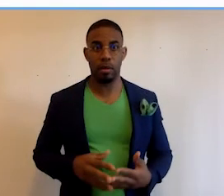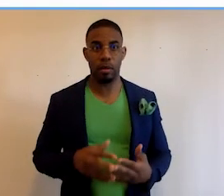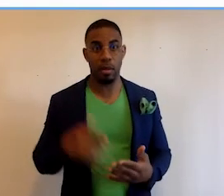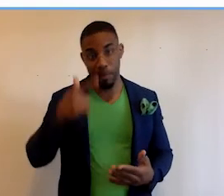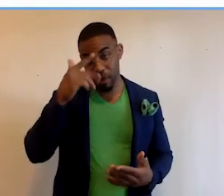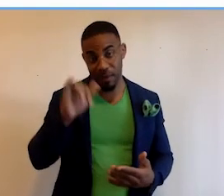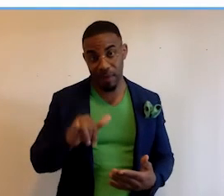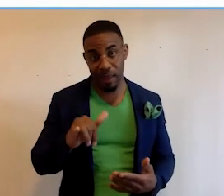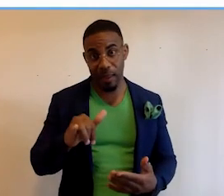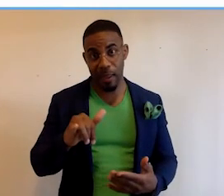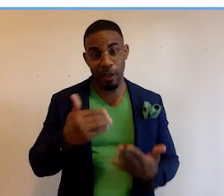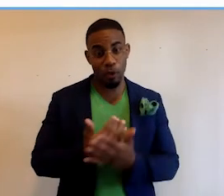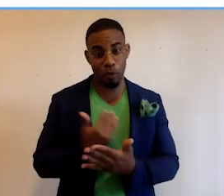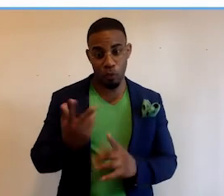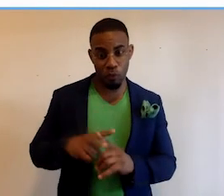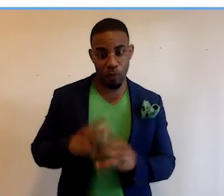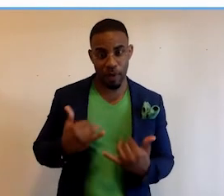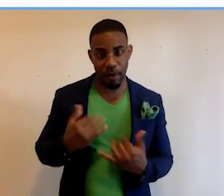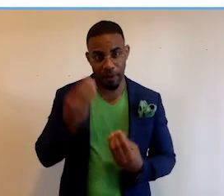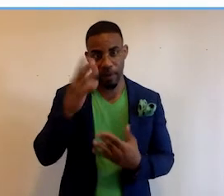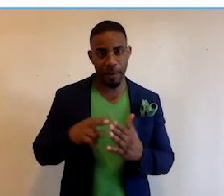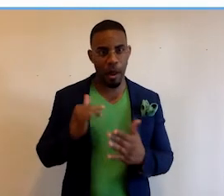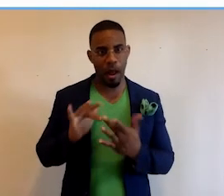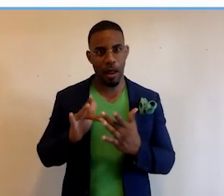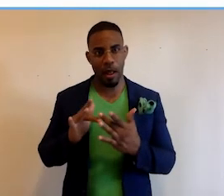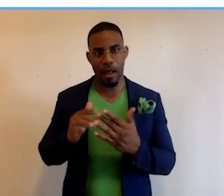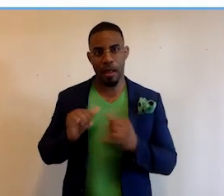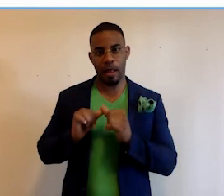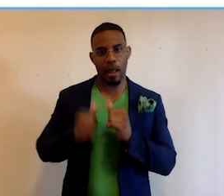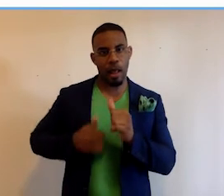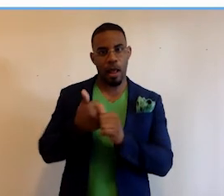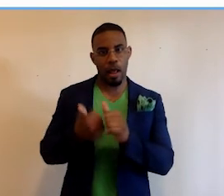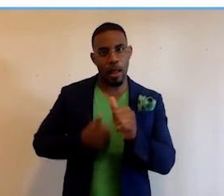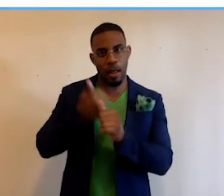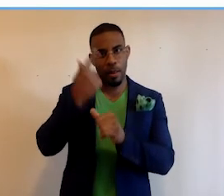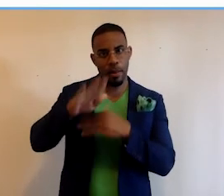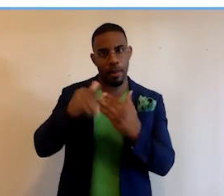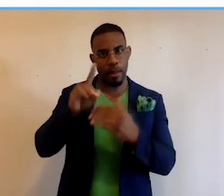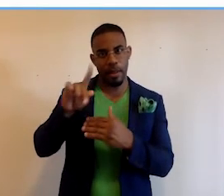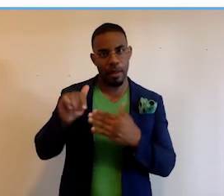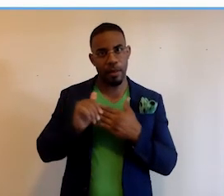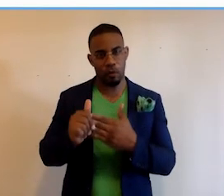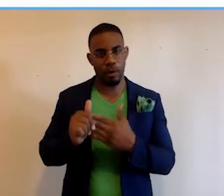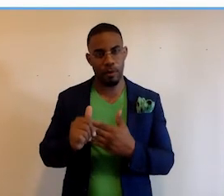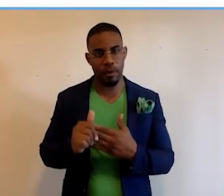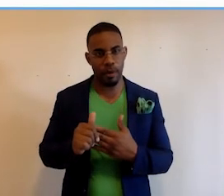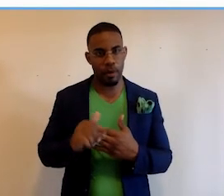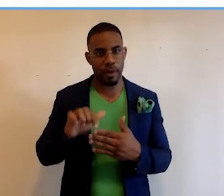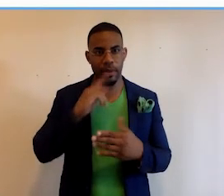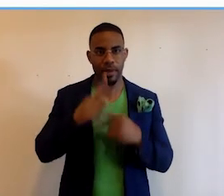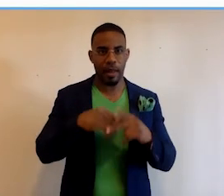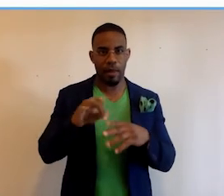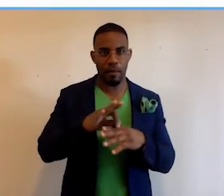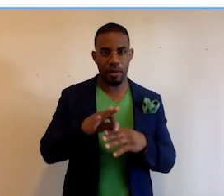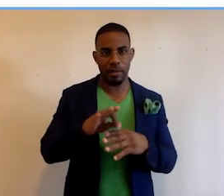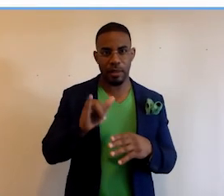And because of that, it's new and relevant information. That means our site is constantly updated because it's entirely data-driven. This is the type of